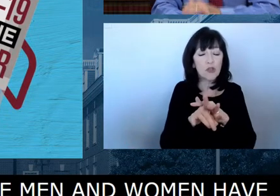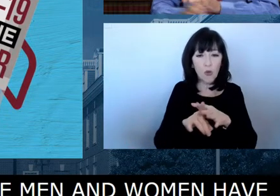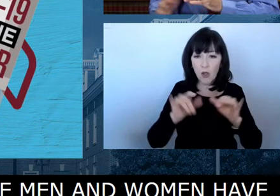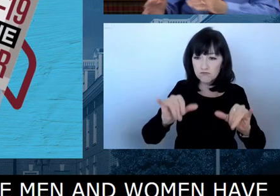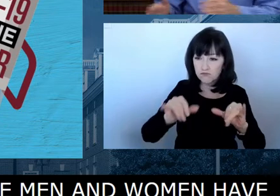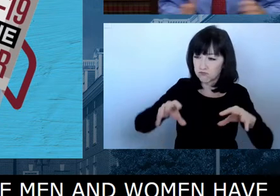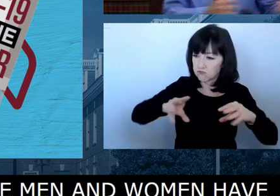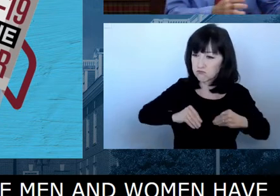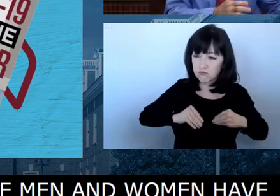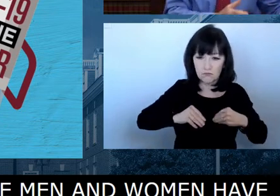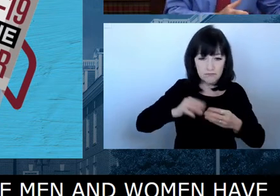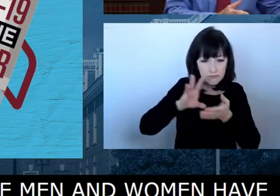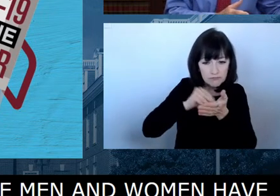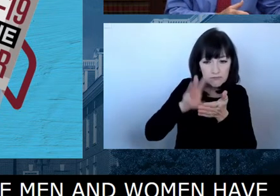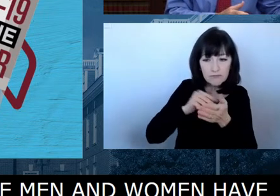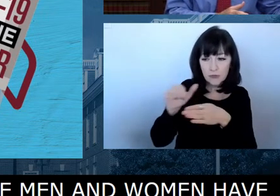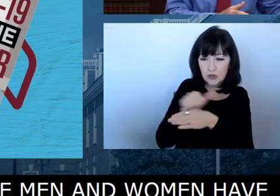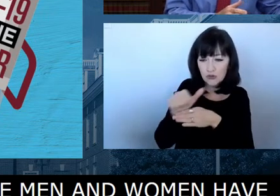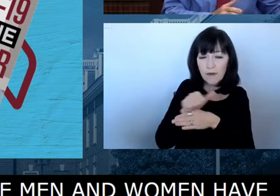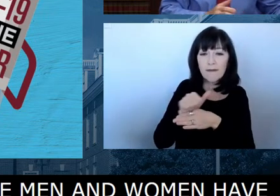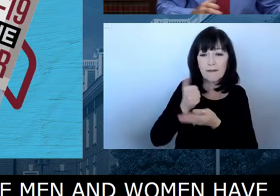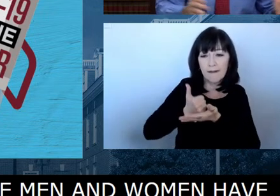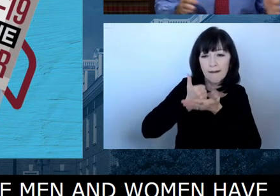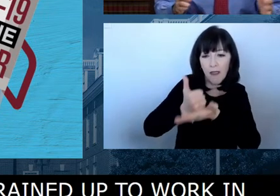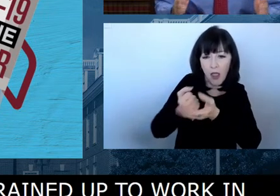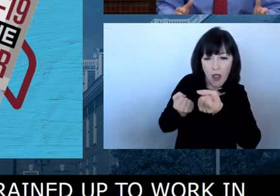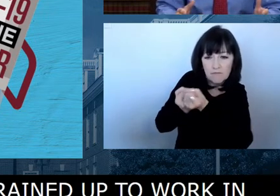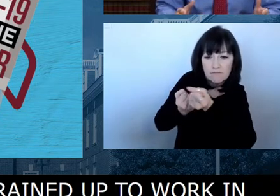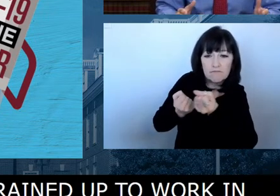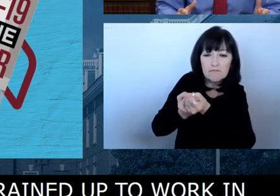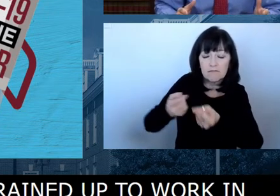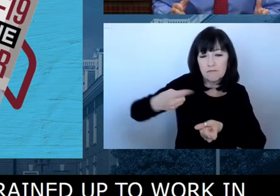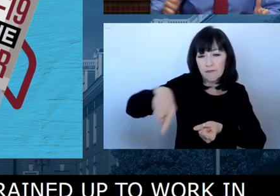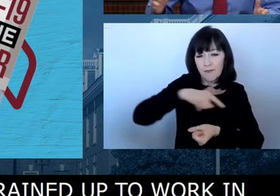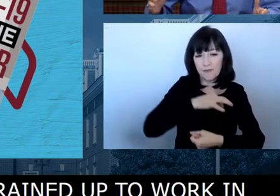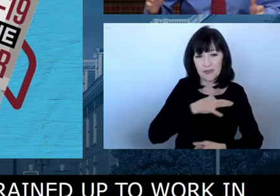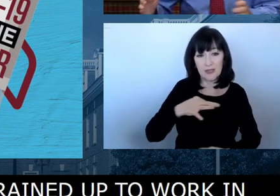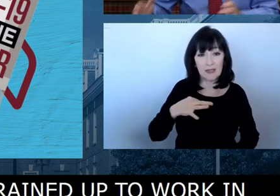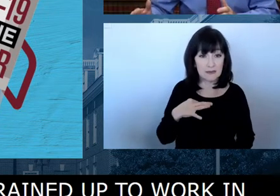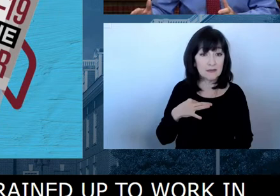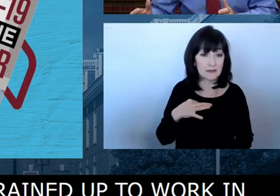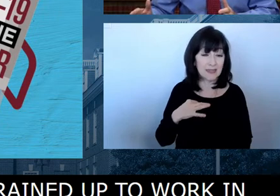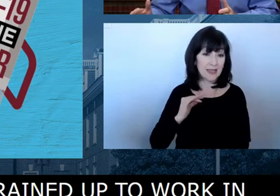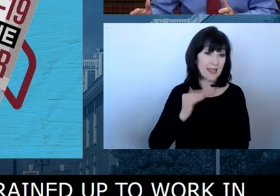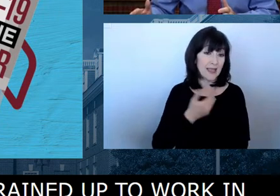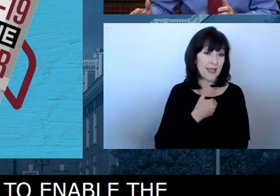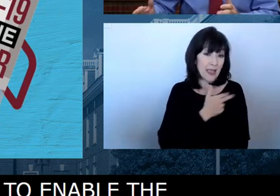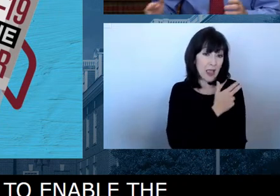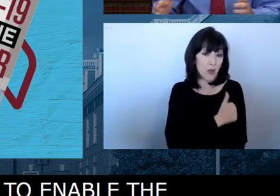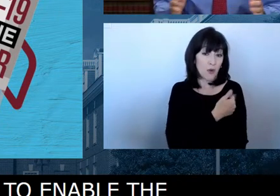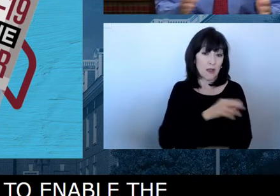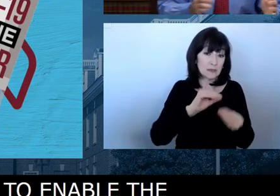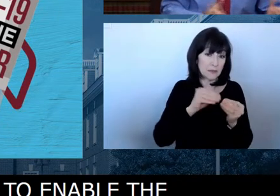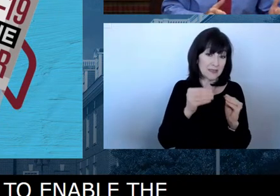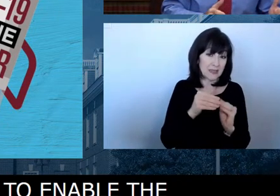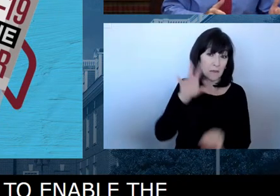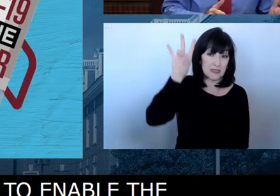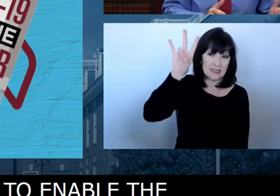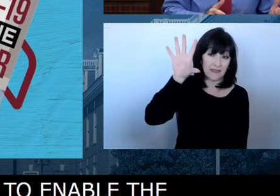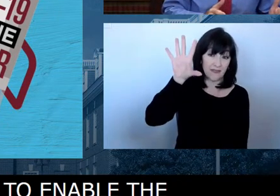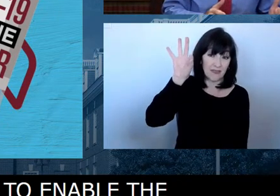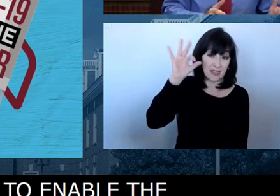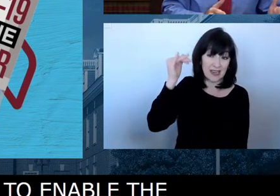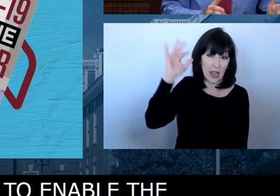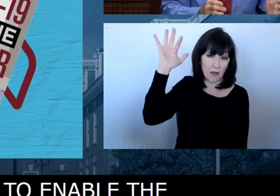enable the hospitals to discharge patients. Our hospitalization number has gone from 759 to under